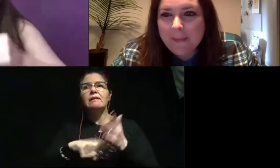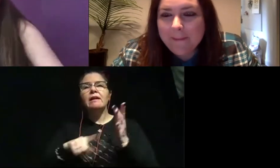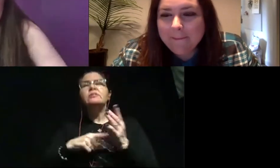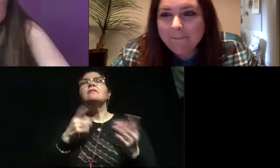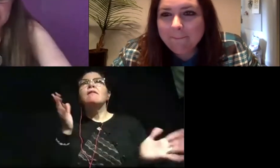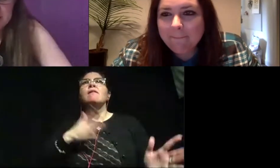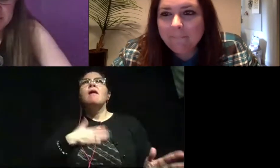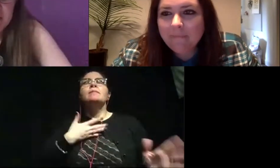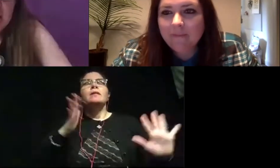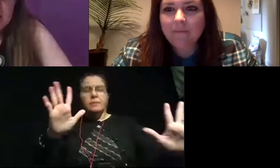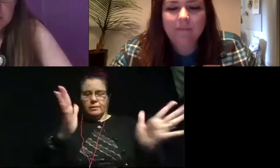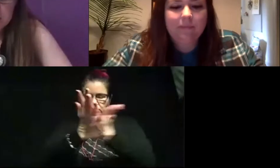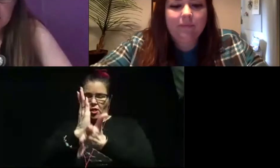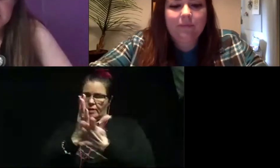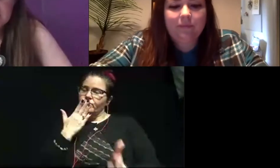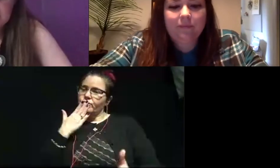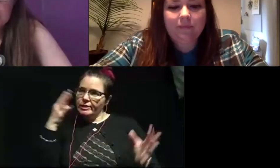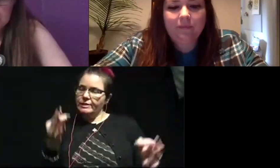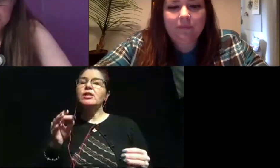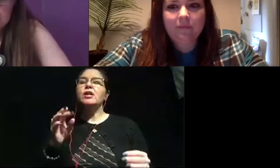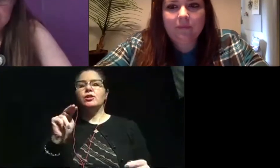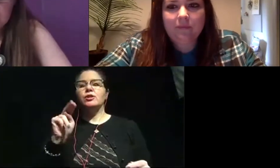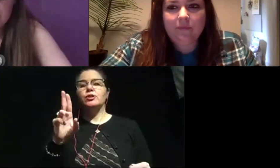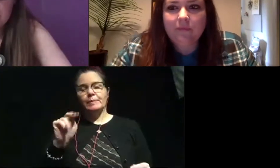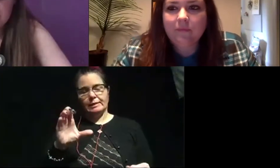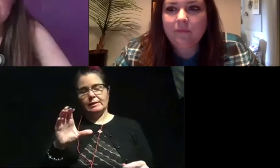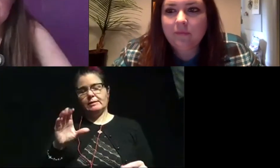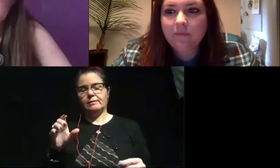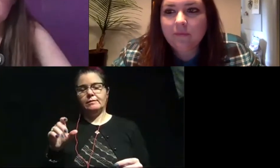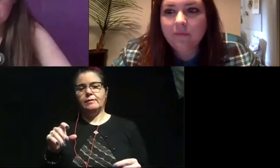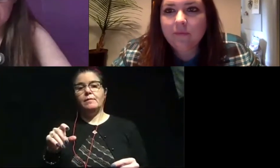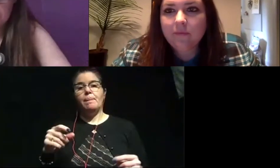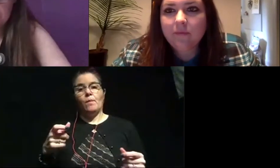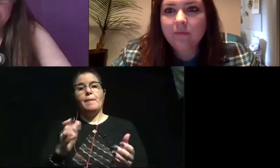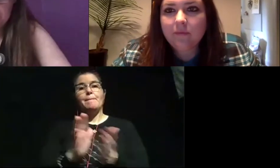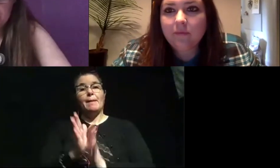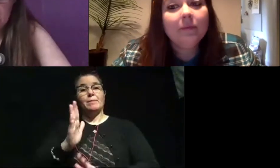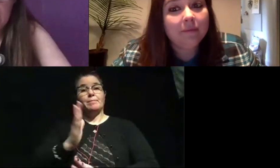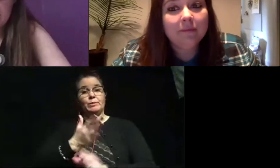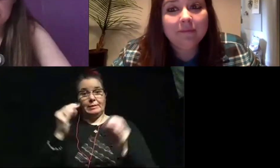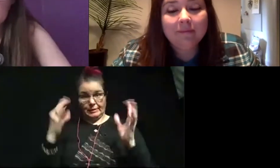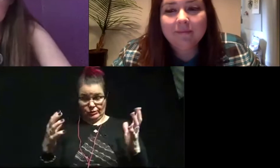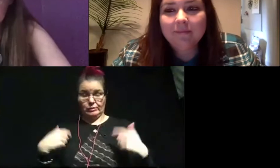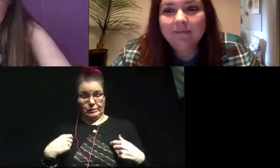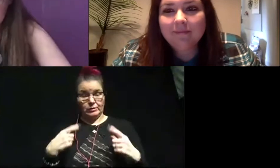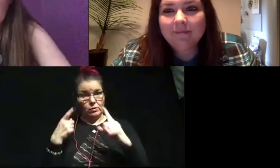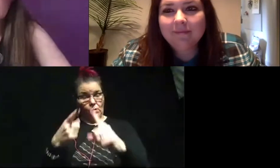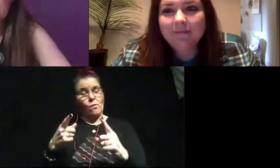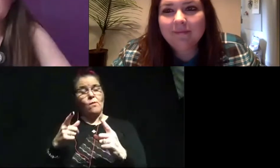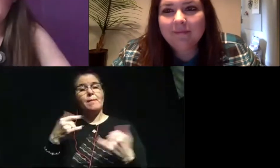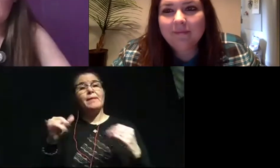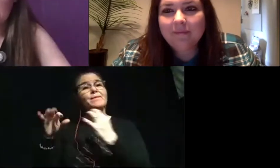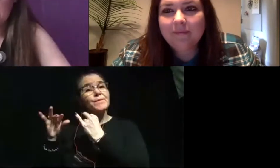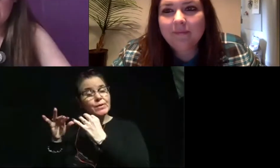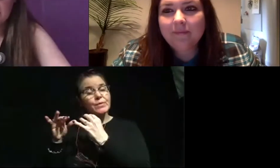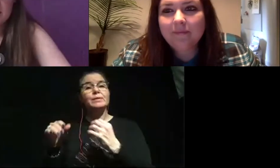great decision. So I went to UNC Chapel Hill so that I could be a music teacher. I played the flute and I